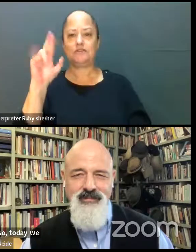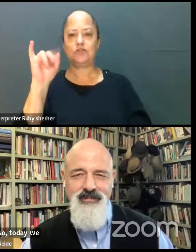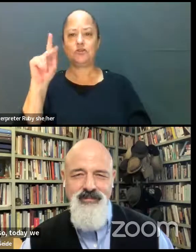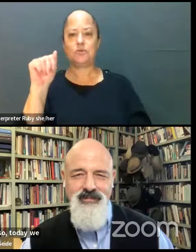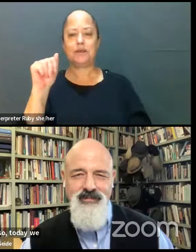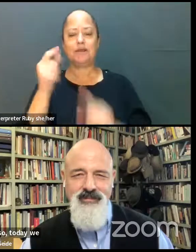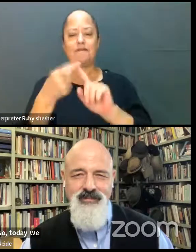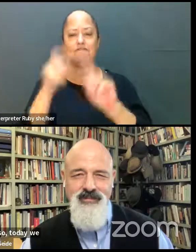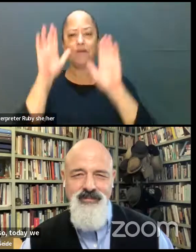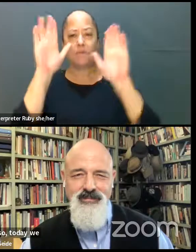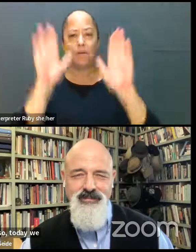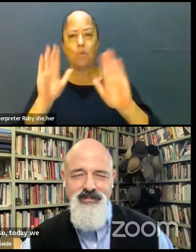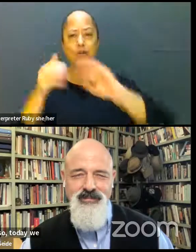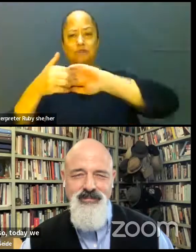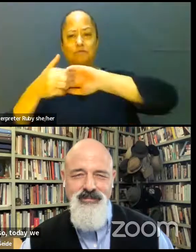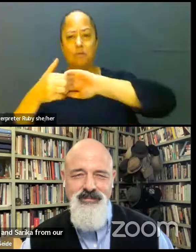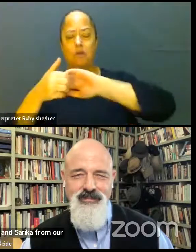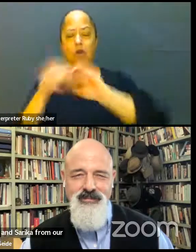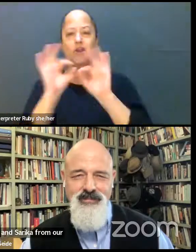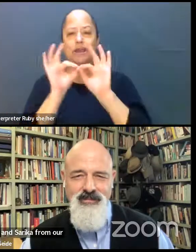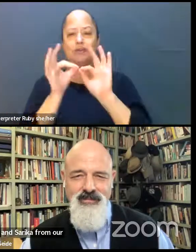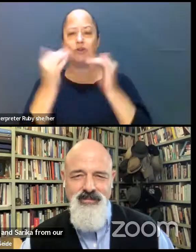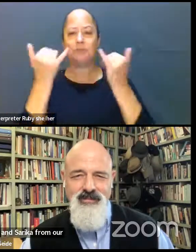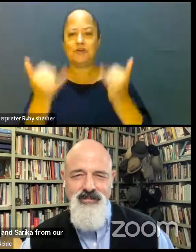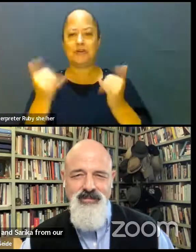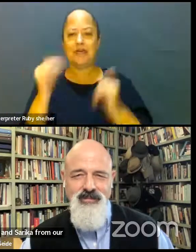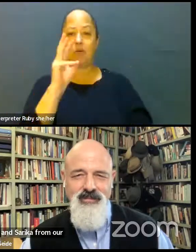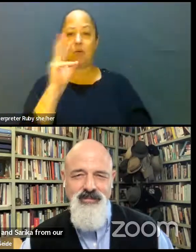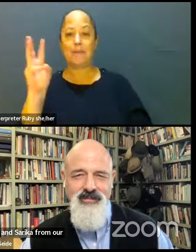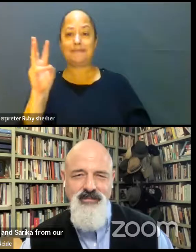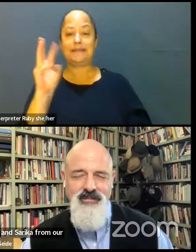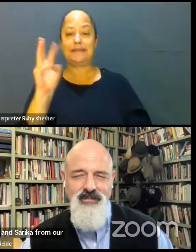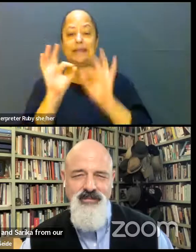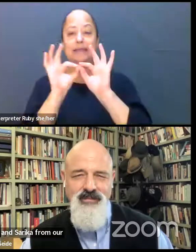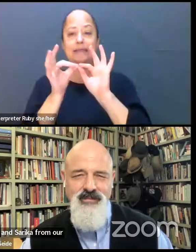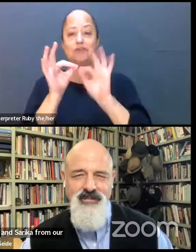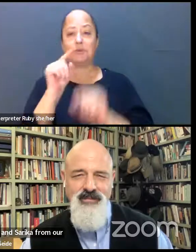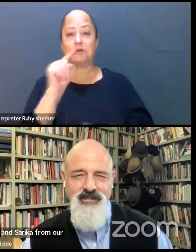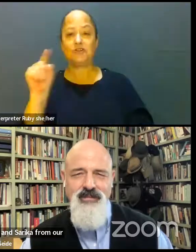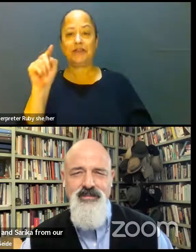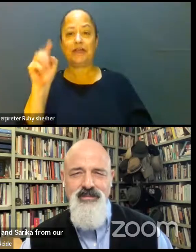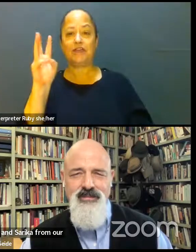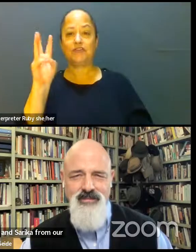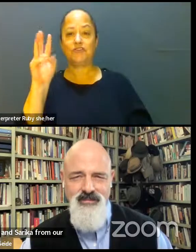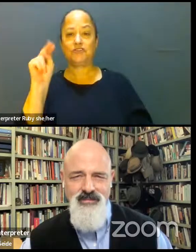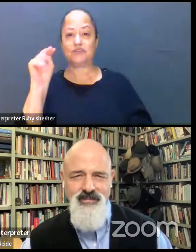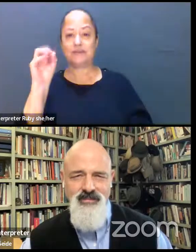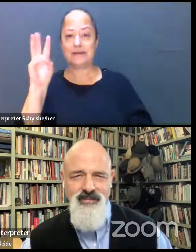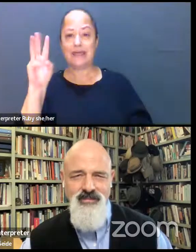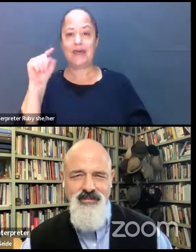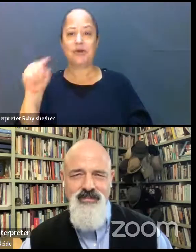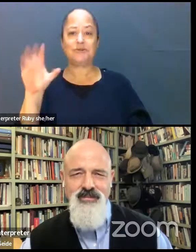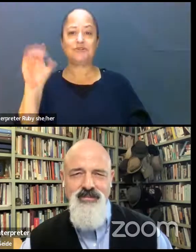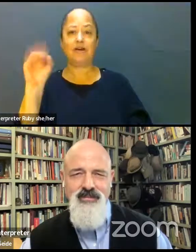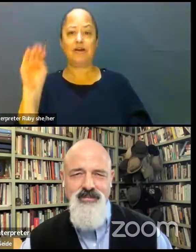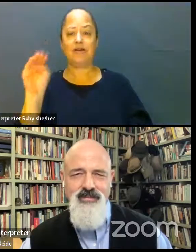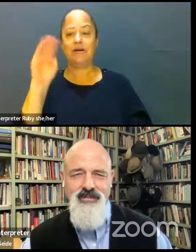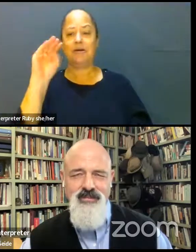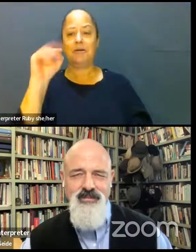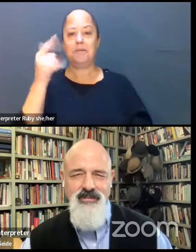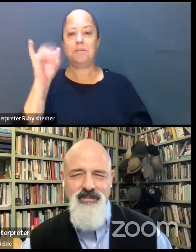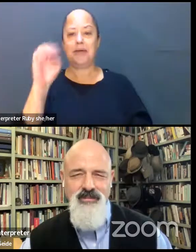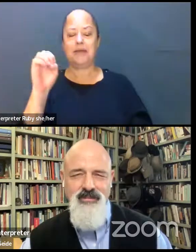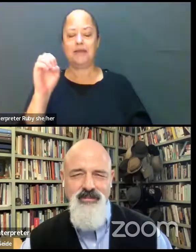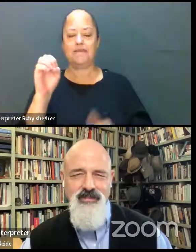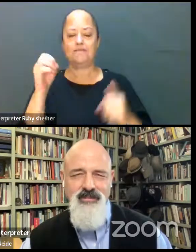wonderful partners, InterpreterNow, www.interpreter-now.com. then Maggie from White Coat Captioning